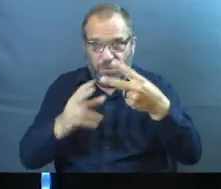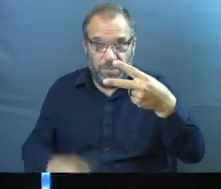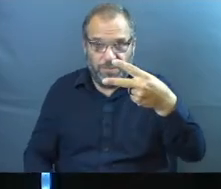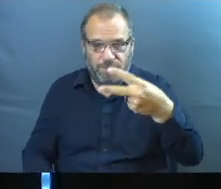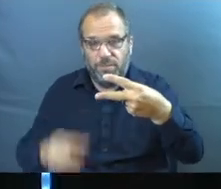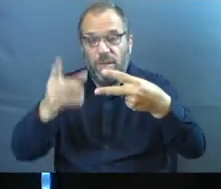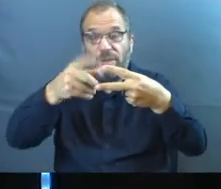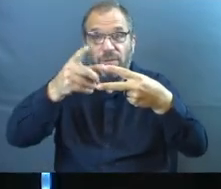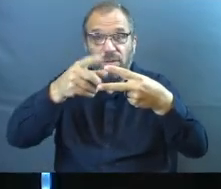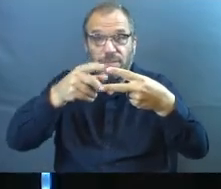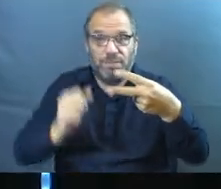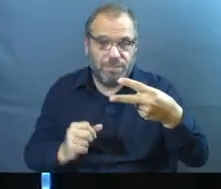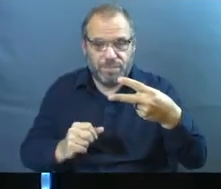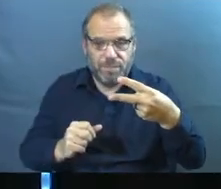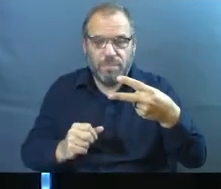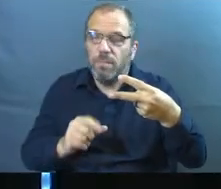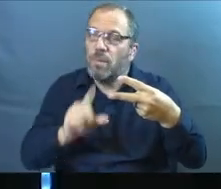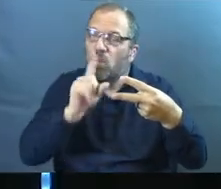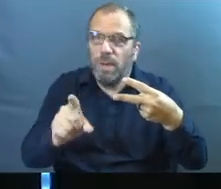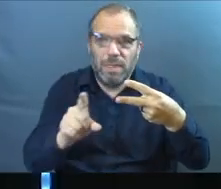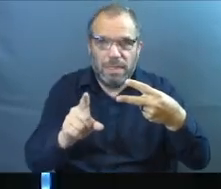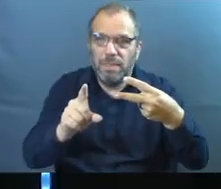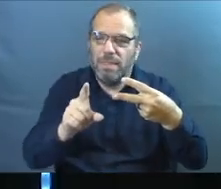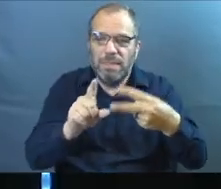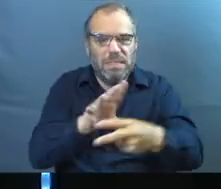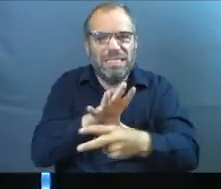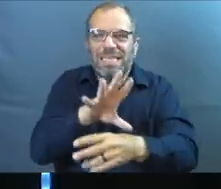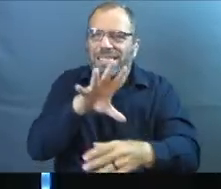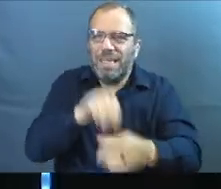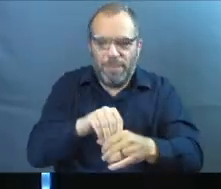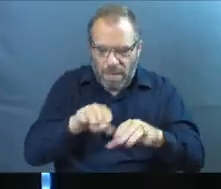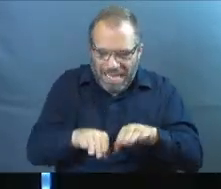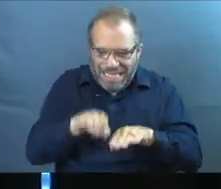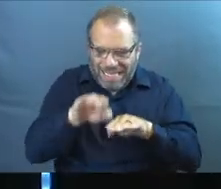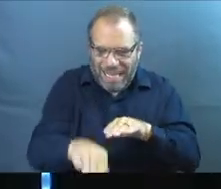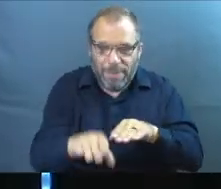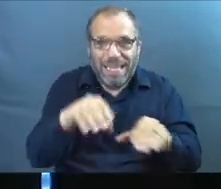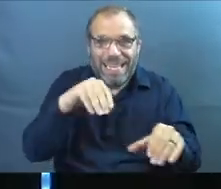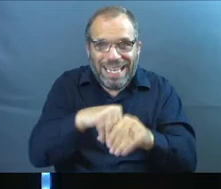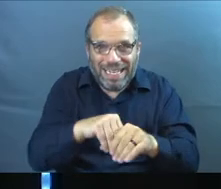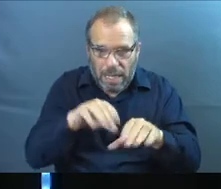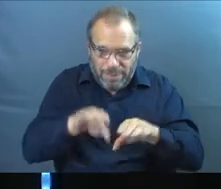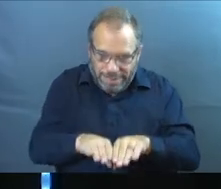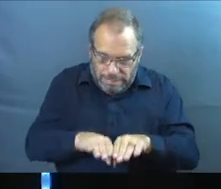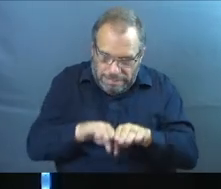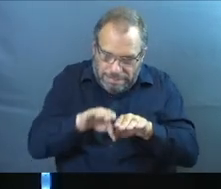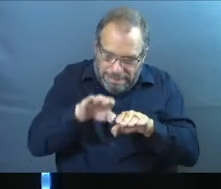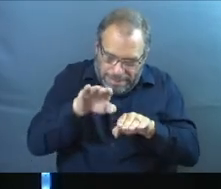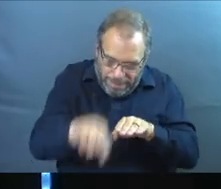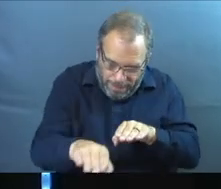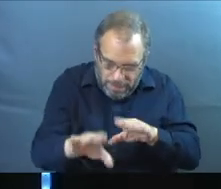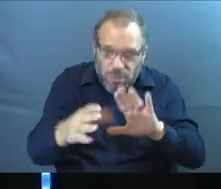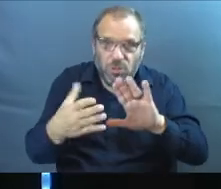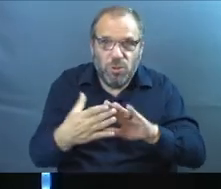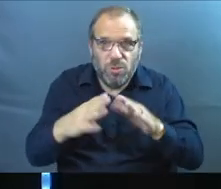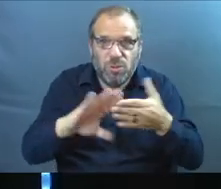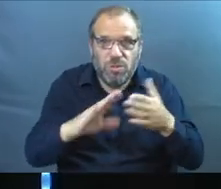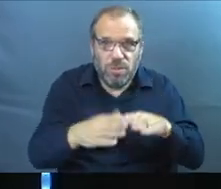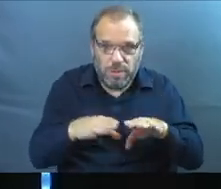two. The first one is literally step in, okay? Like actually step into community.